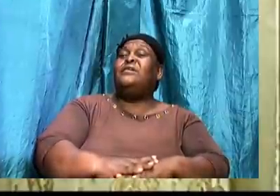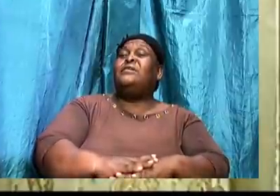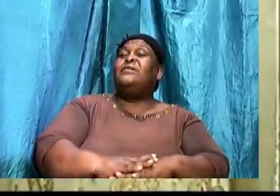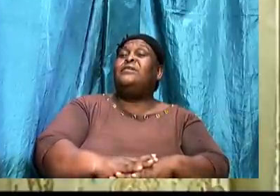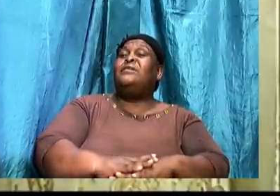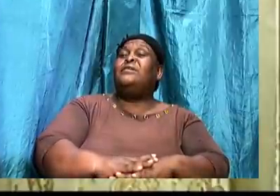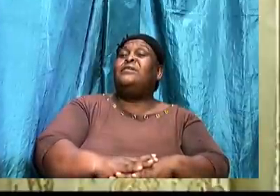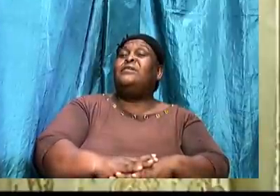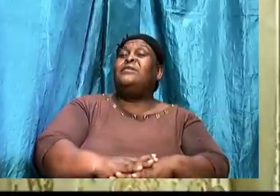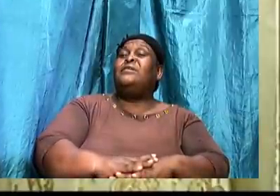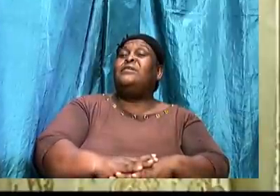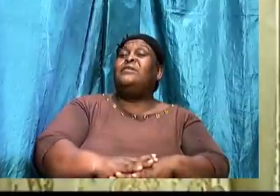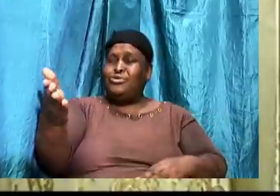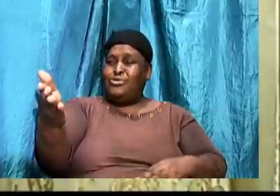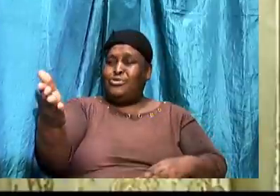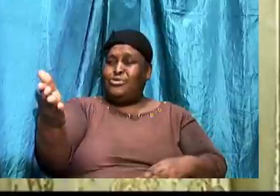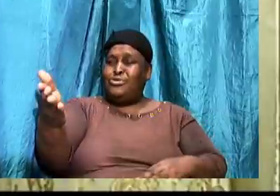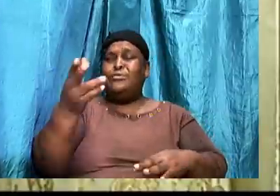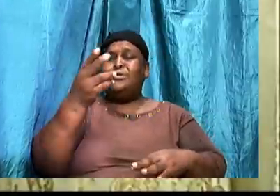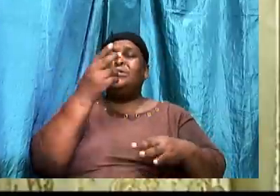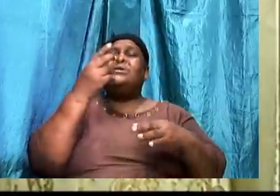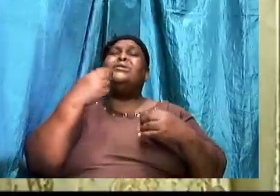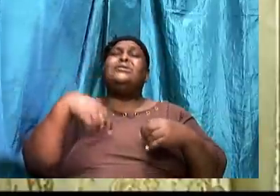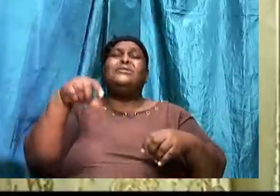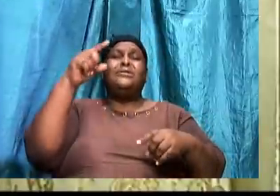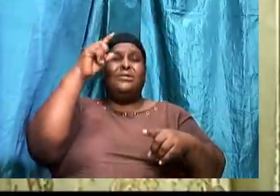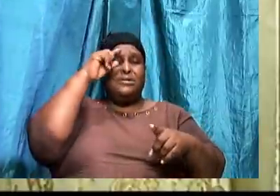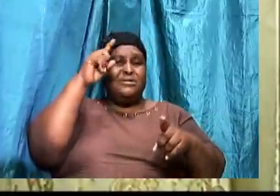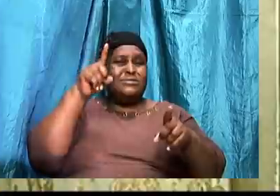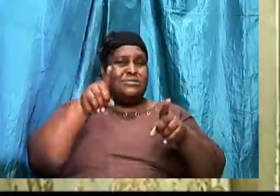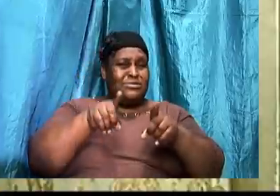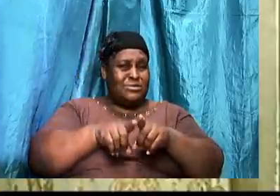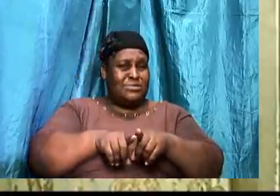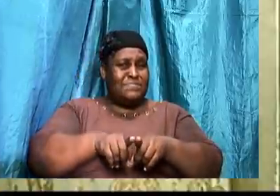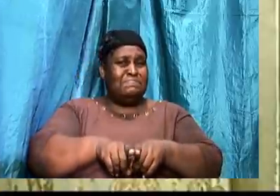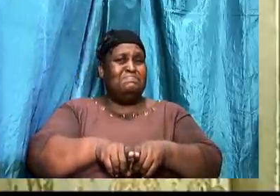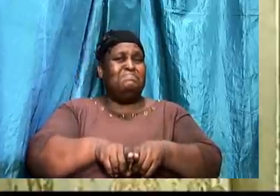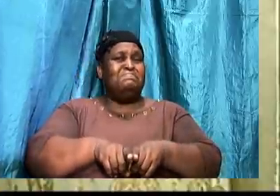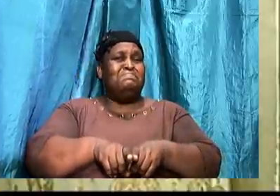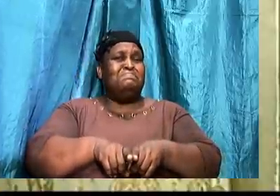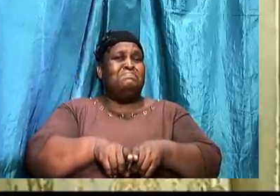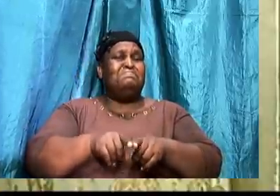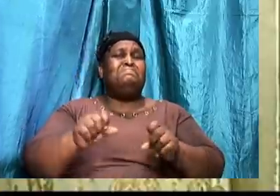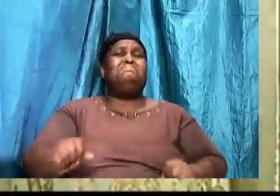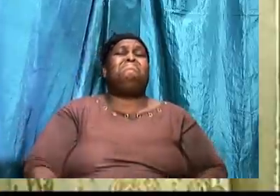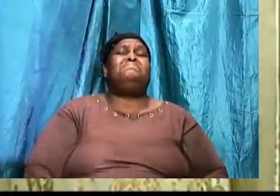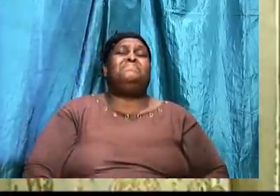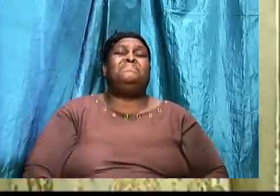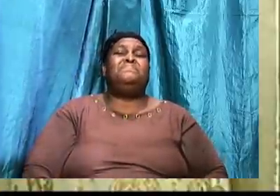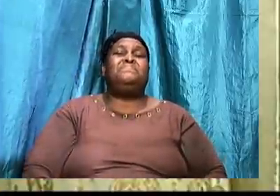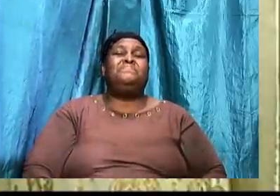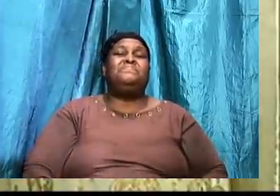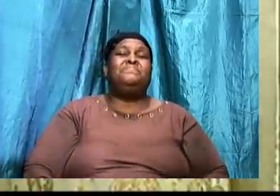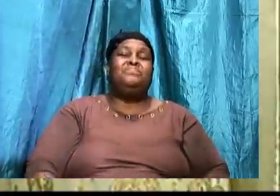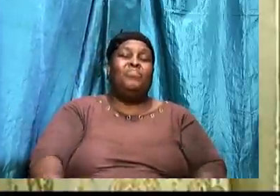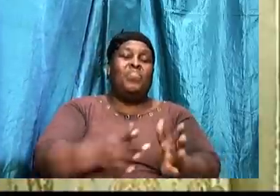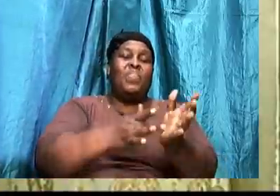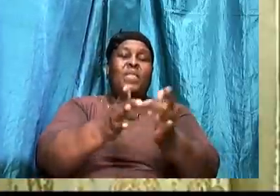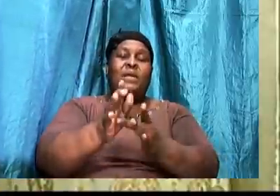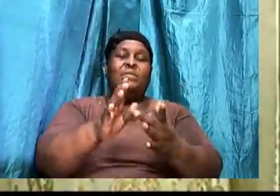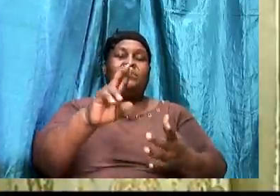Is. To satisfy. Their. Desires. The Bible said. 2 Timothy.